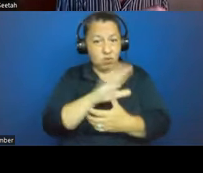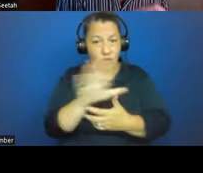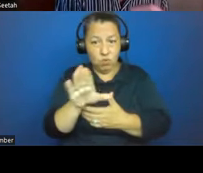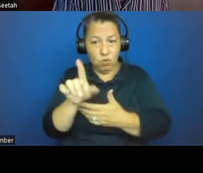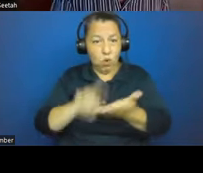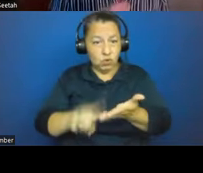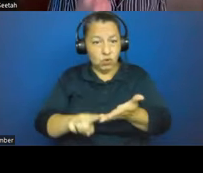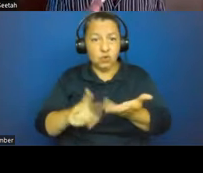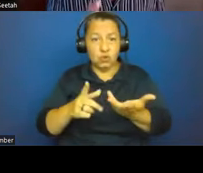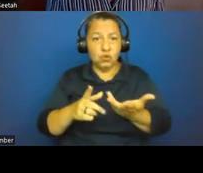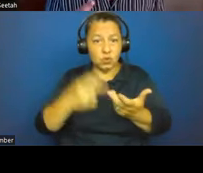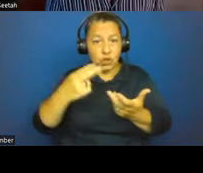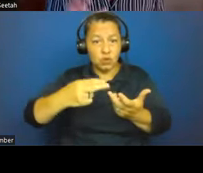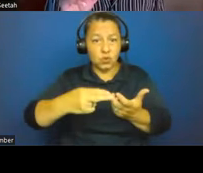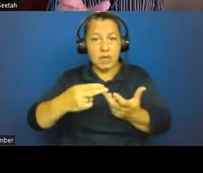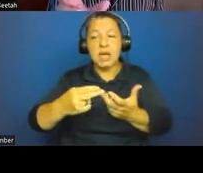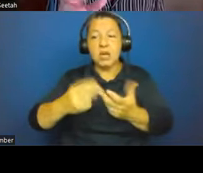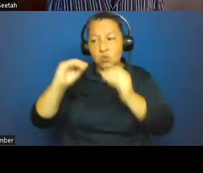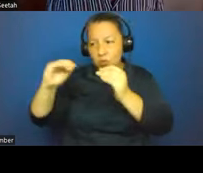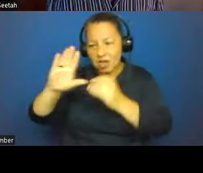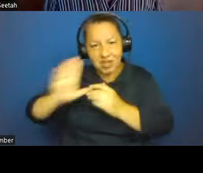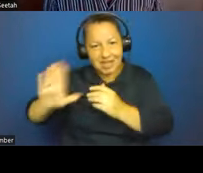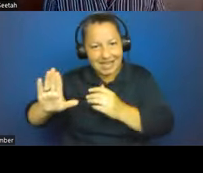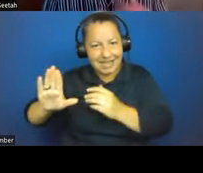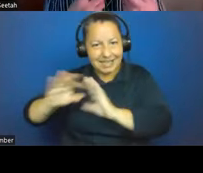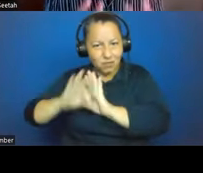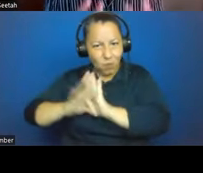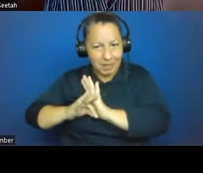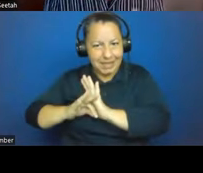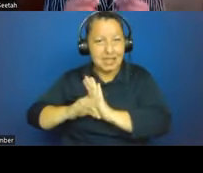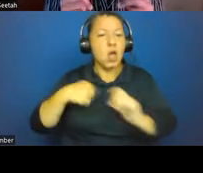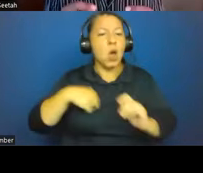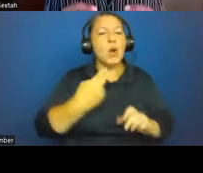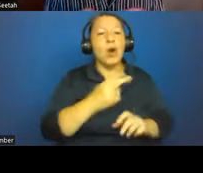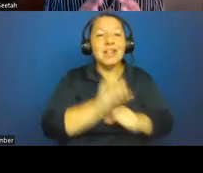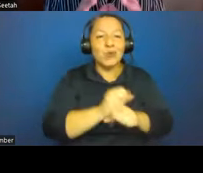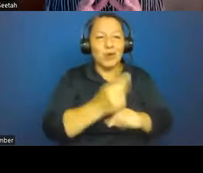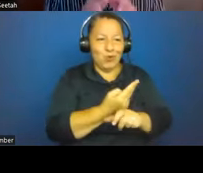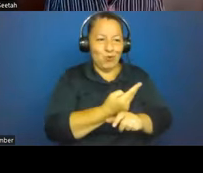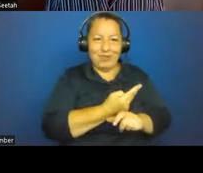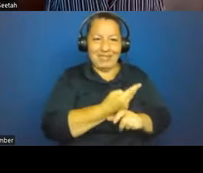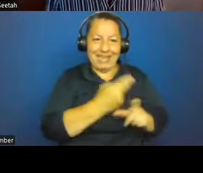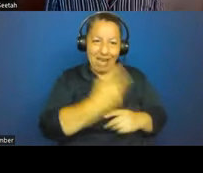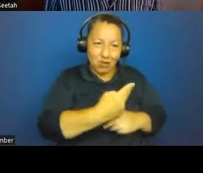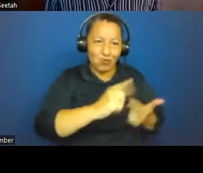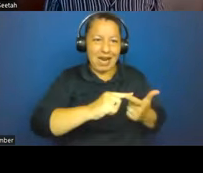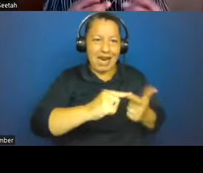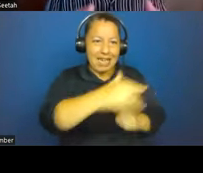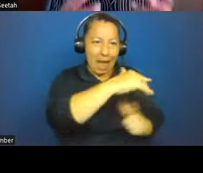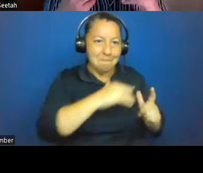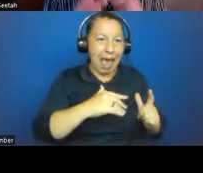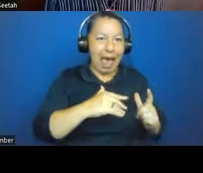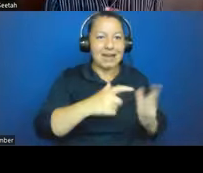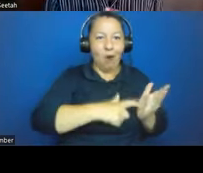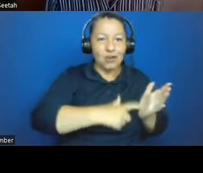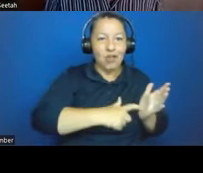algorithms. But we're literally using history as well as climatic, archaeological, genomic data to